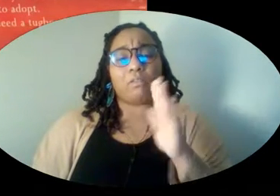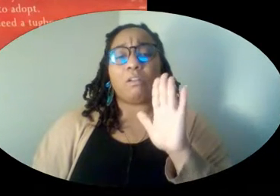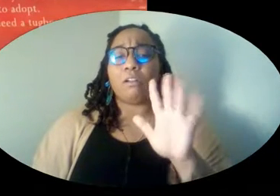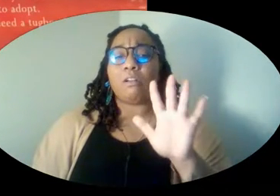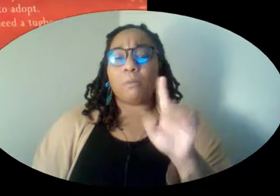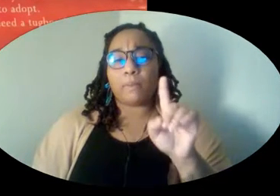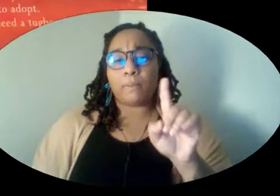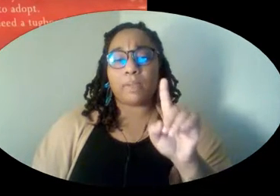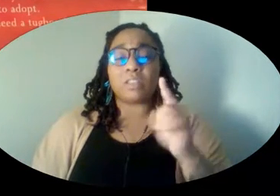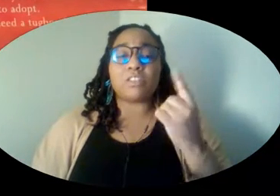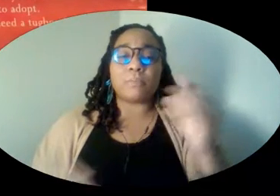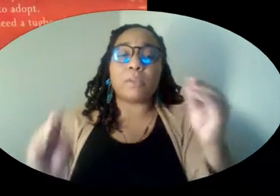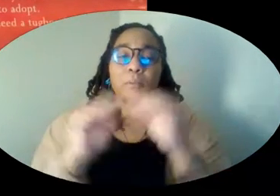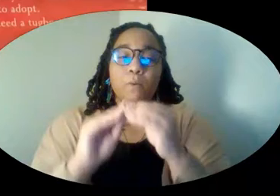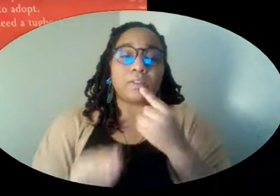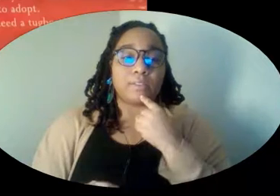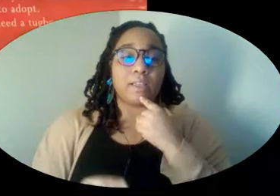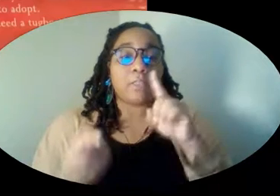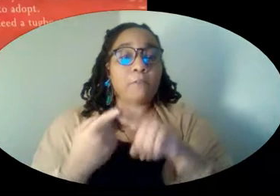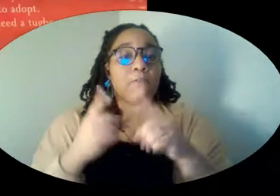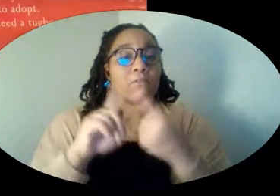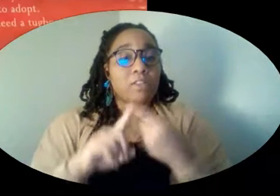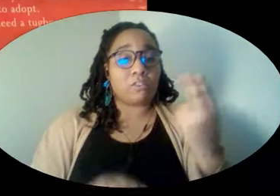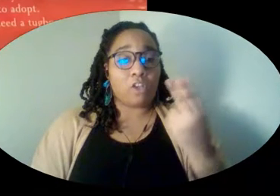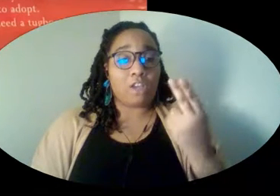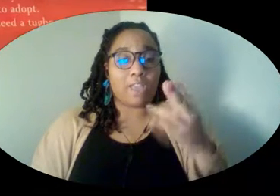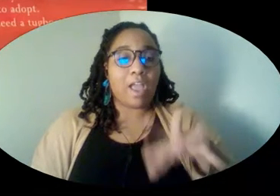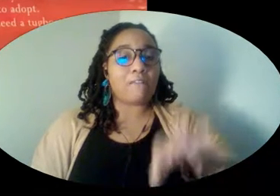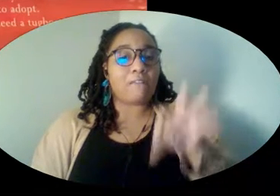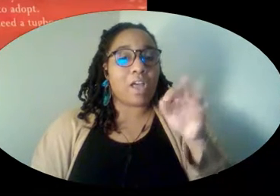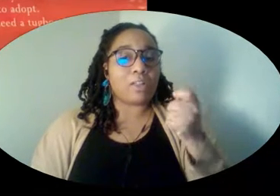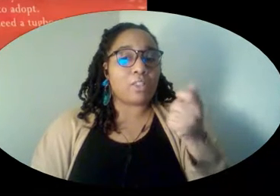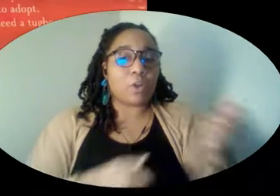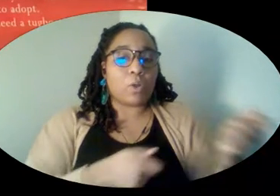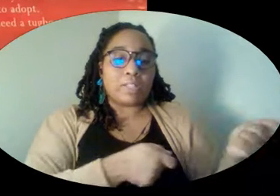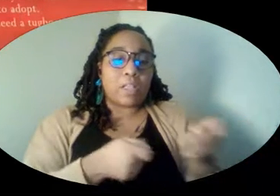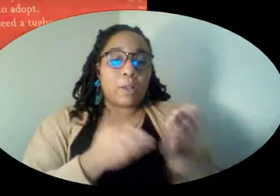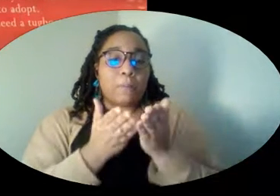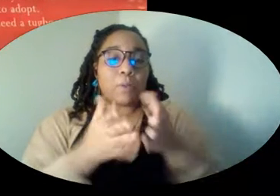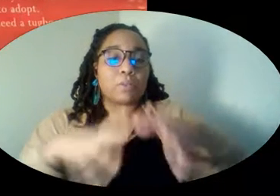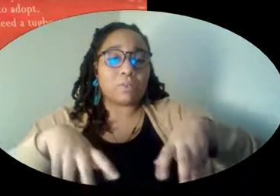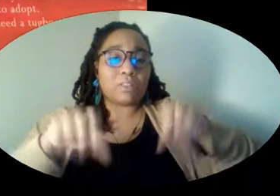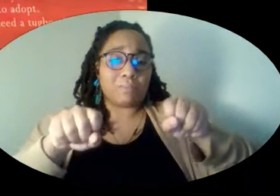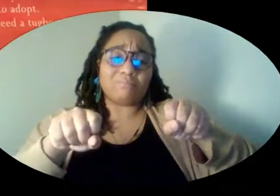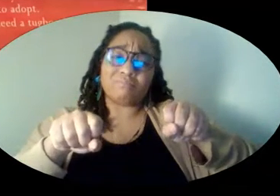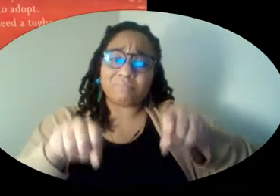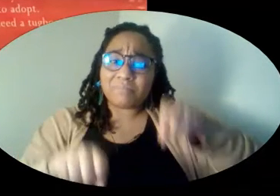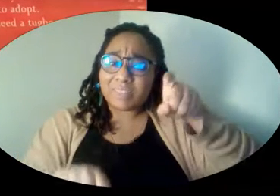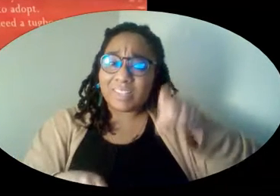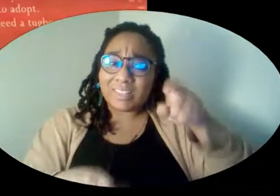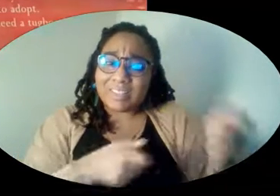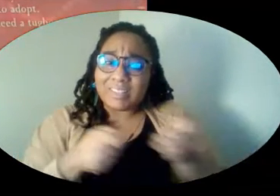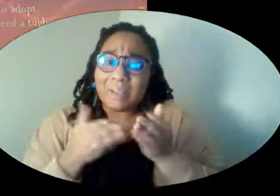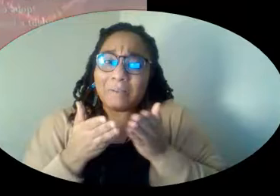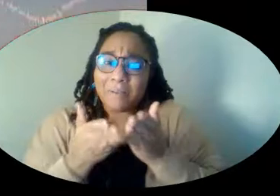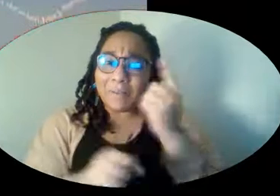Wait a minute. There is something more to say. The friends of the Harvey have found a little tugboat to adopt. Doesn't everyone need a